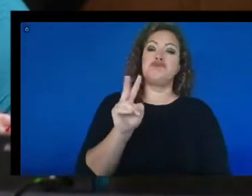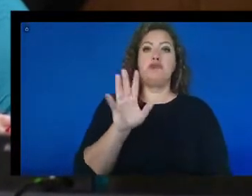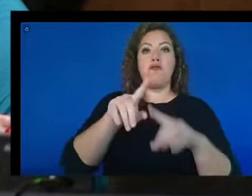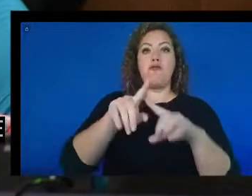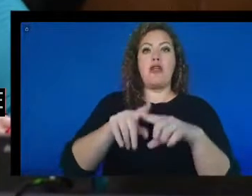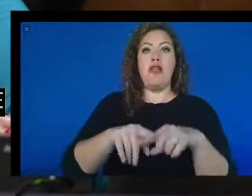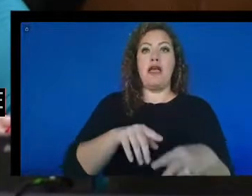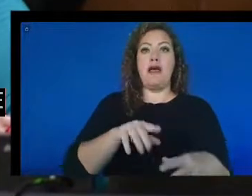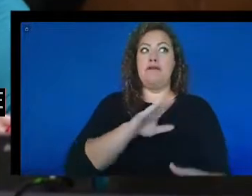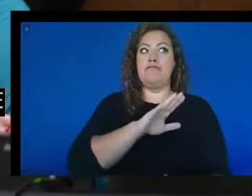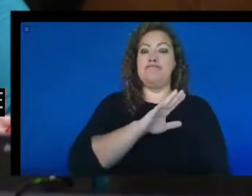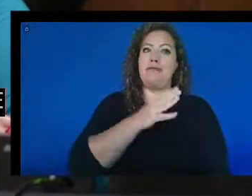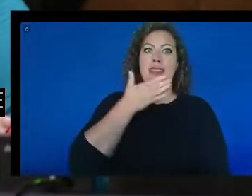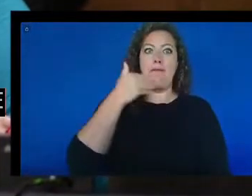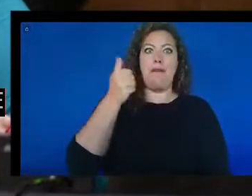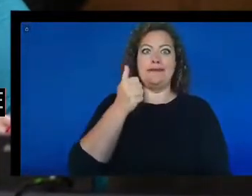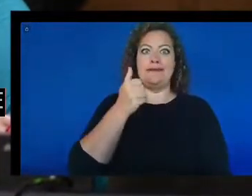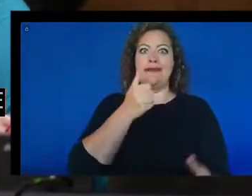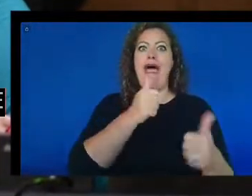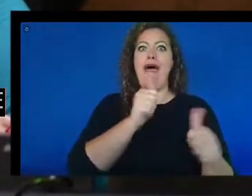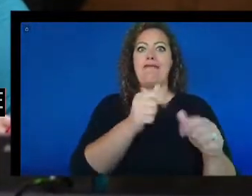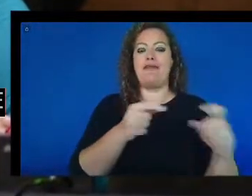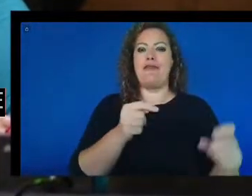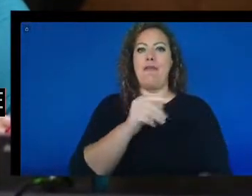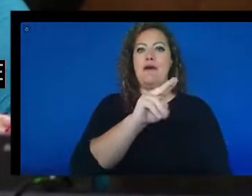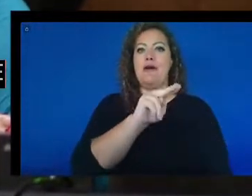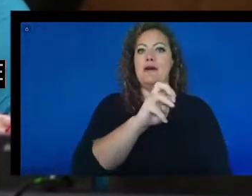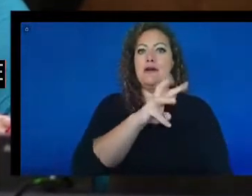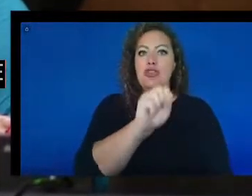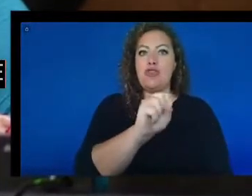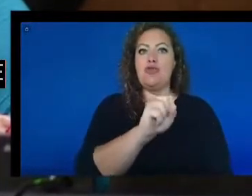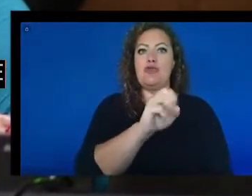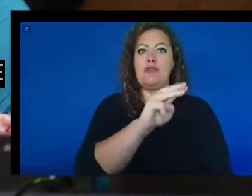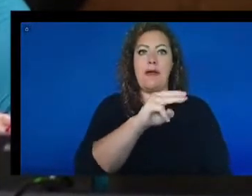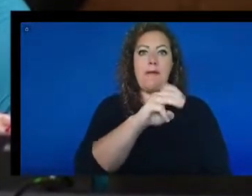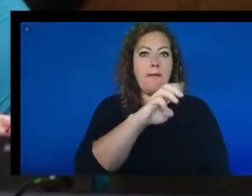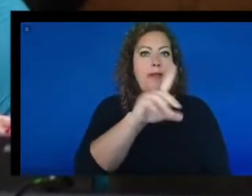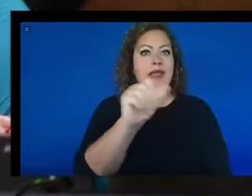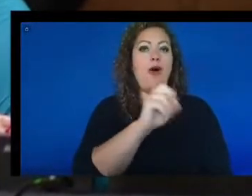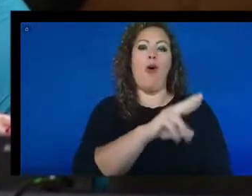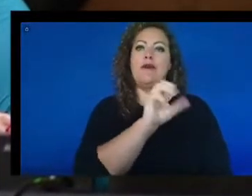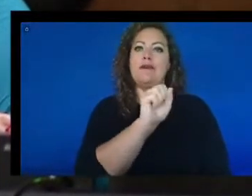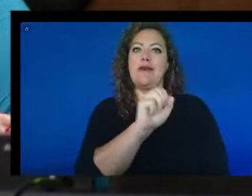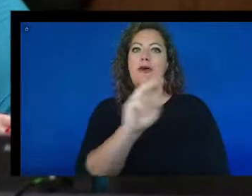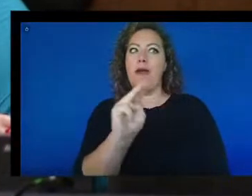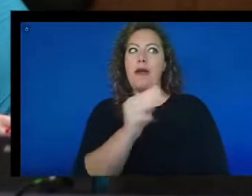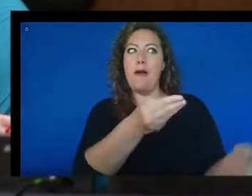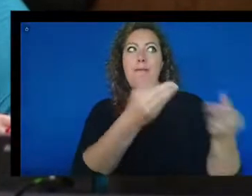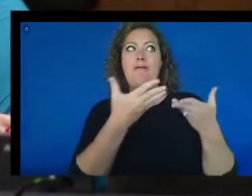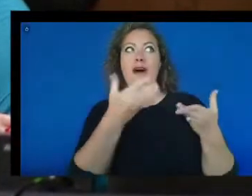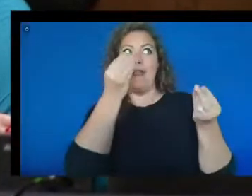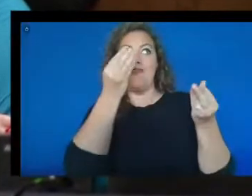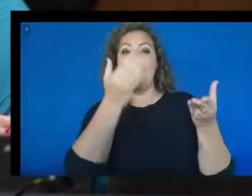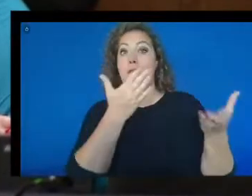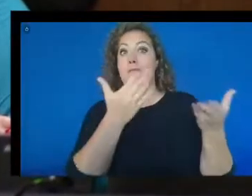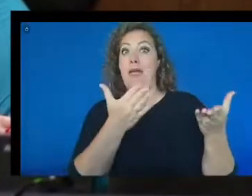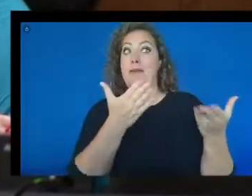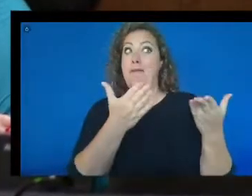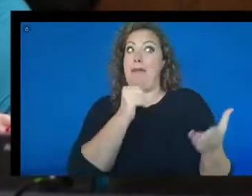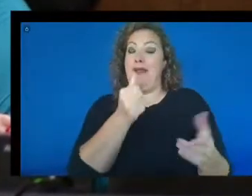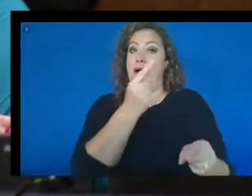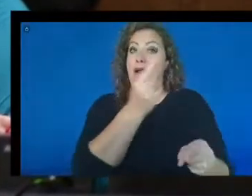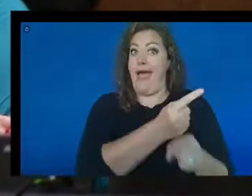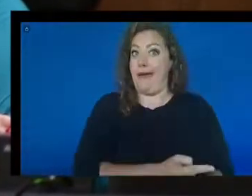and or social media to provide us with information that may or may not be accurate. So we look for these resources